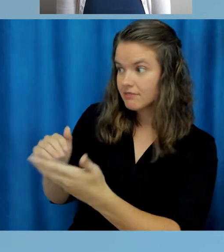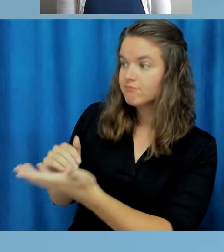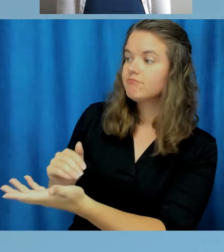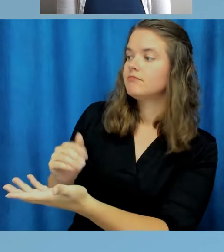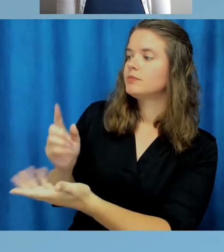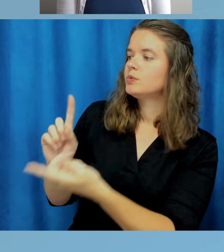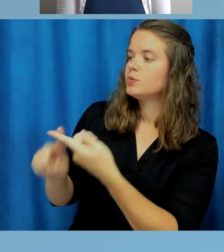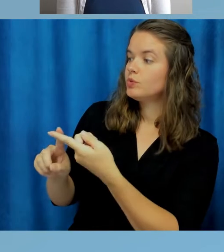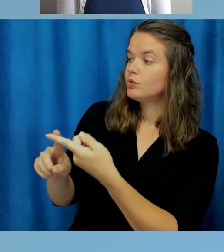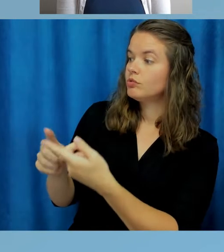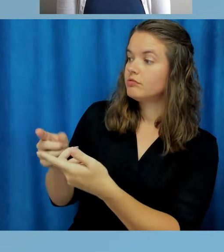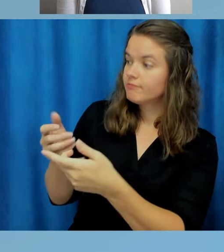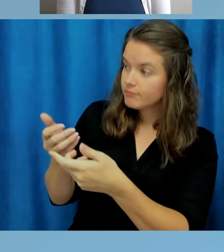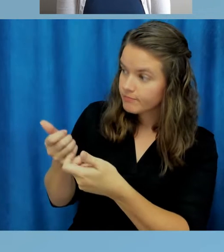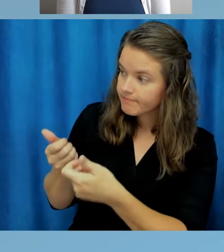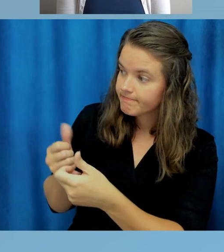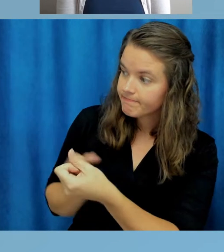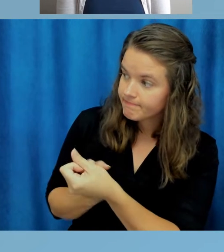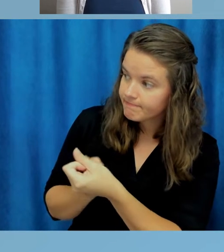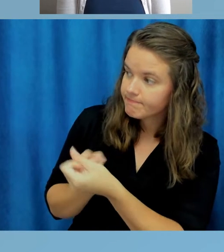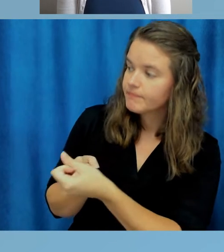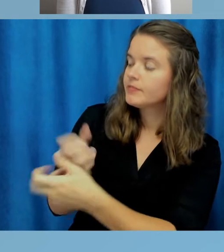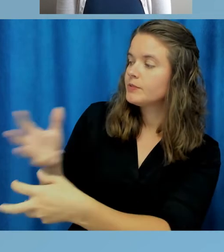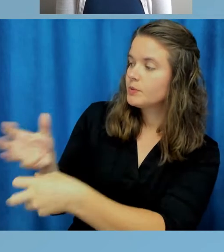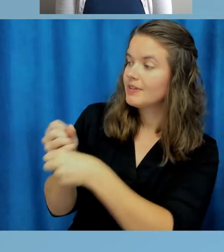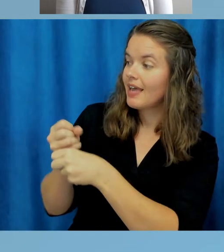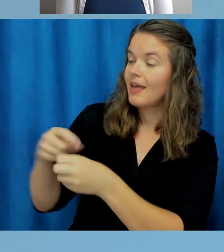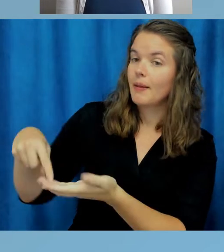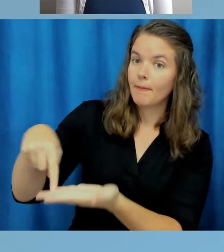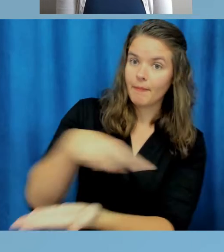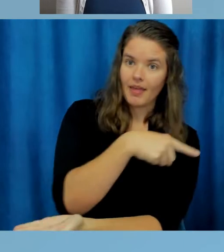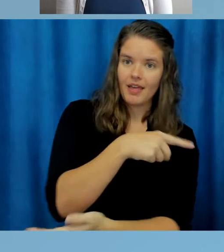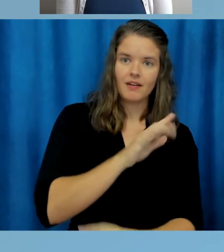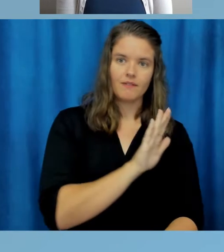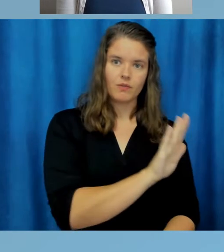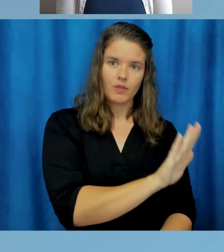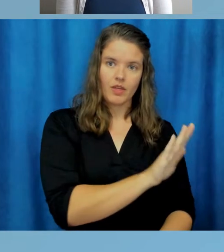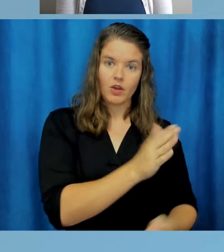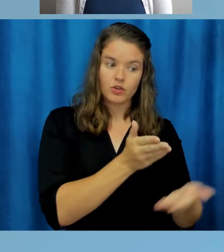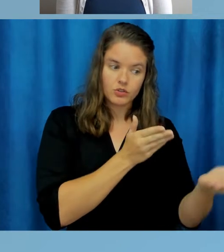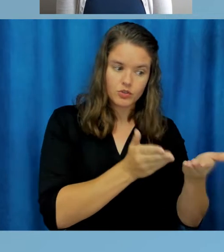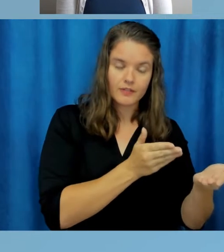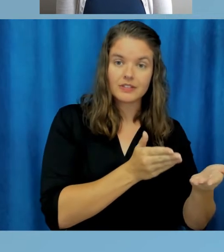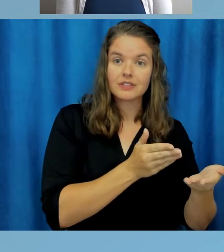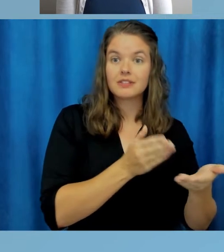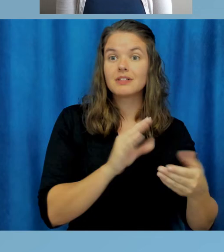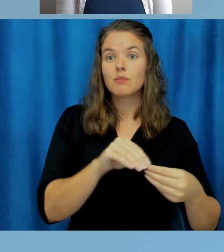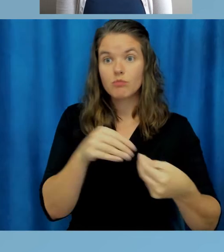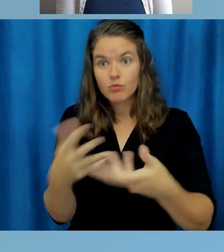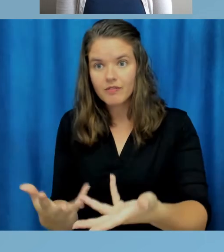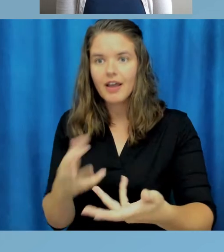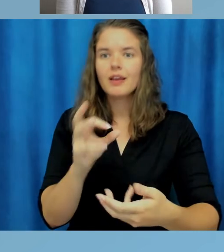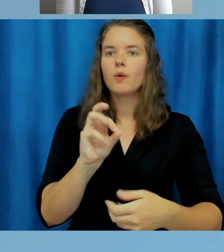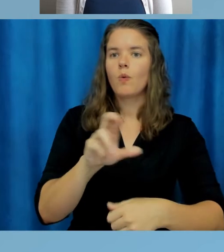to assist in the attempt to get the service provider paid for their services rendered or reserved.